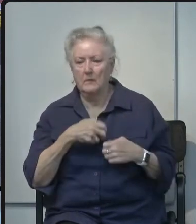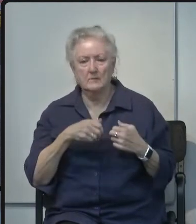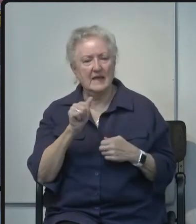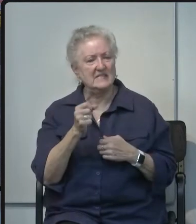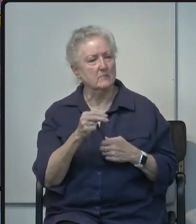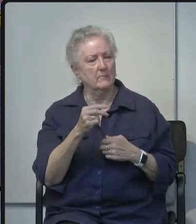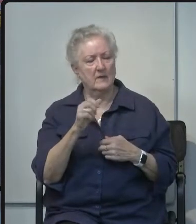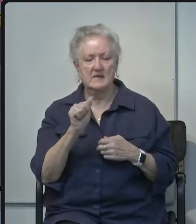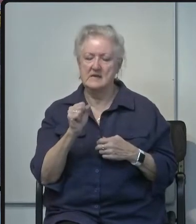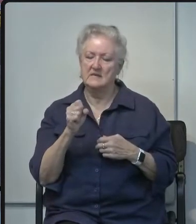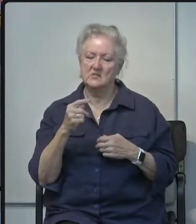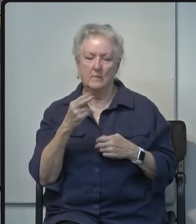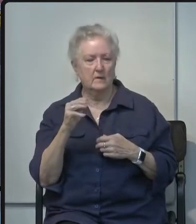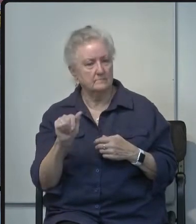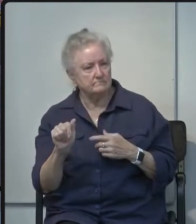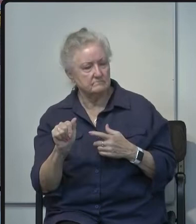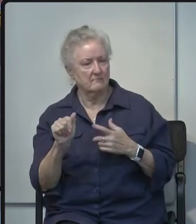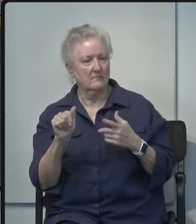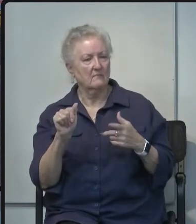you know